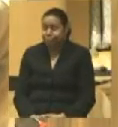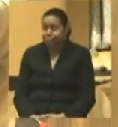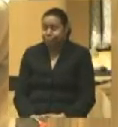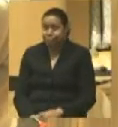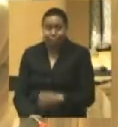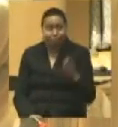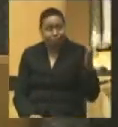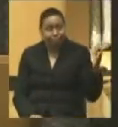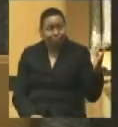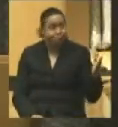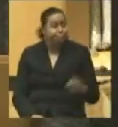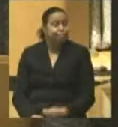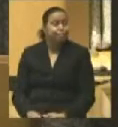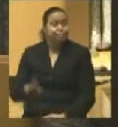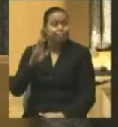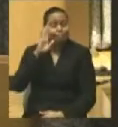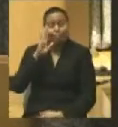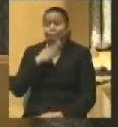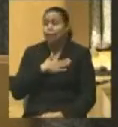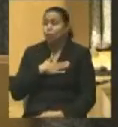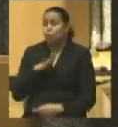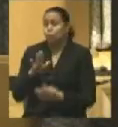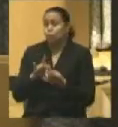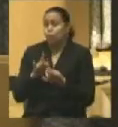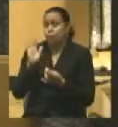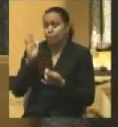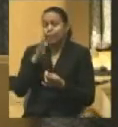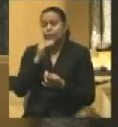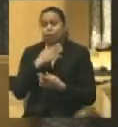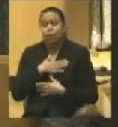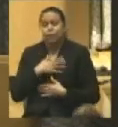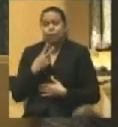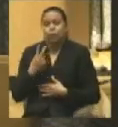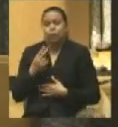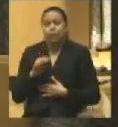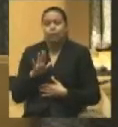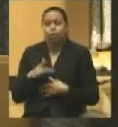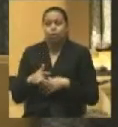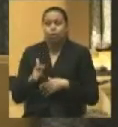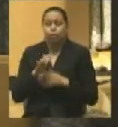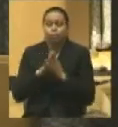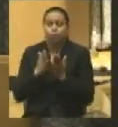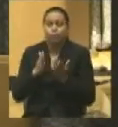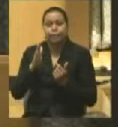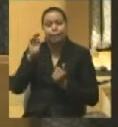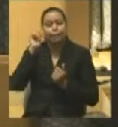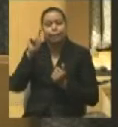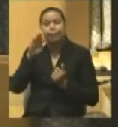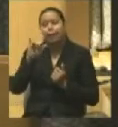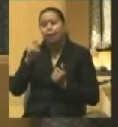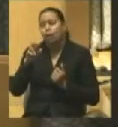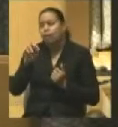Hello. I enjoyed your talk. I also have enjoyed two of your earlier books, The Lincoln Biography